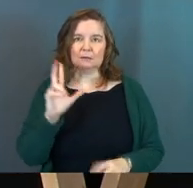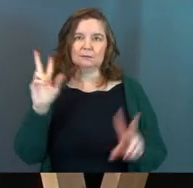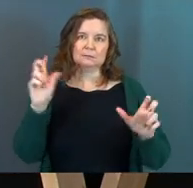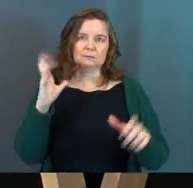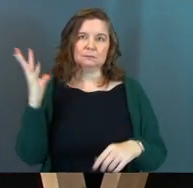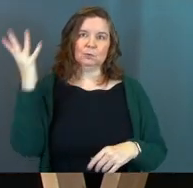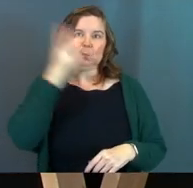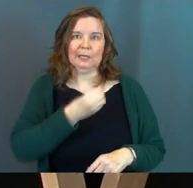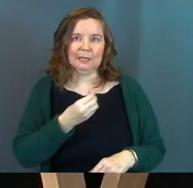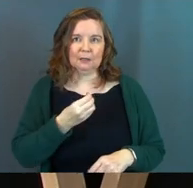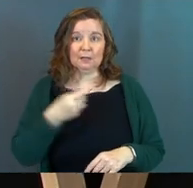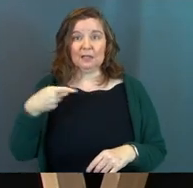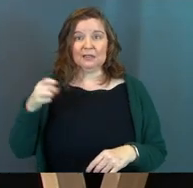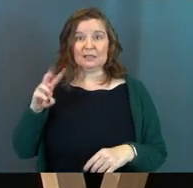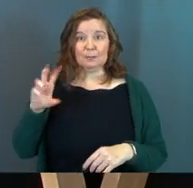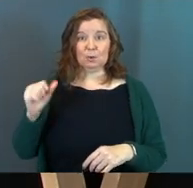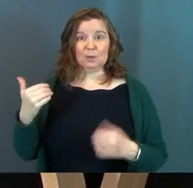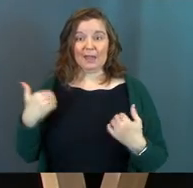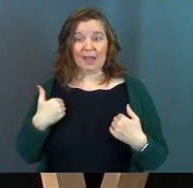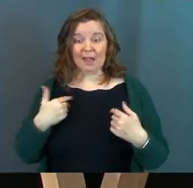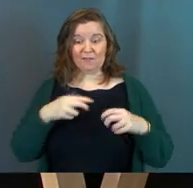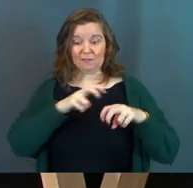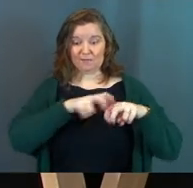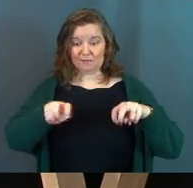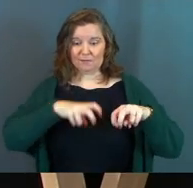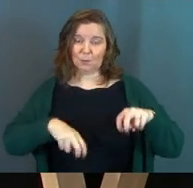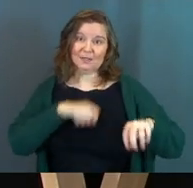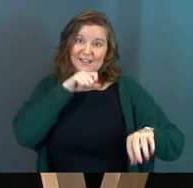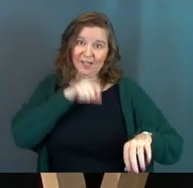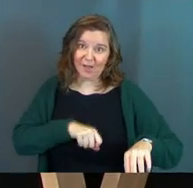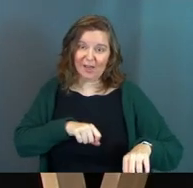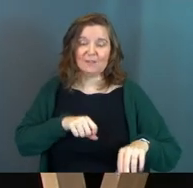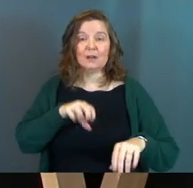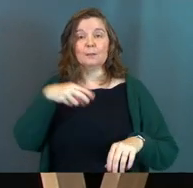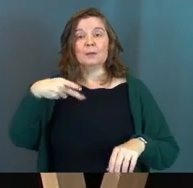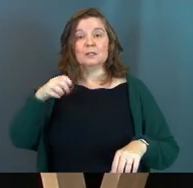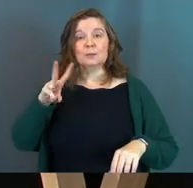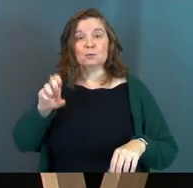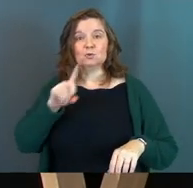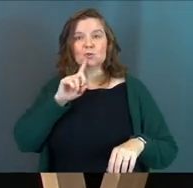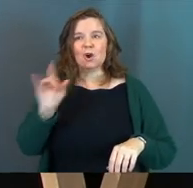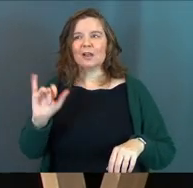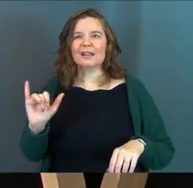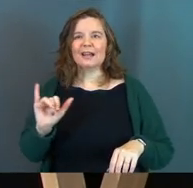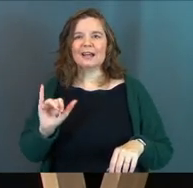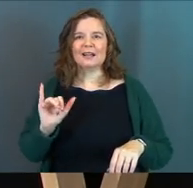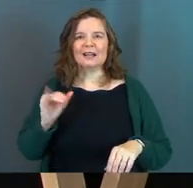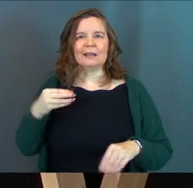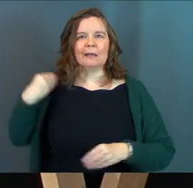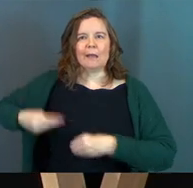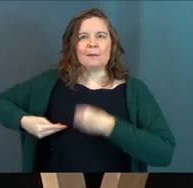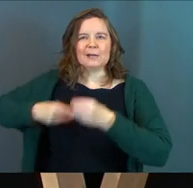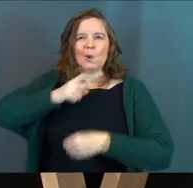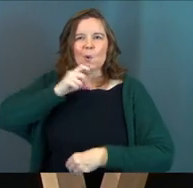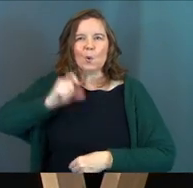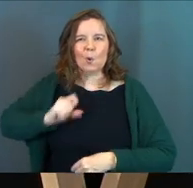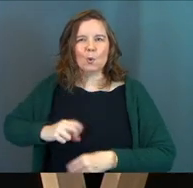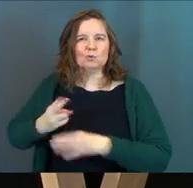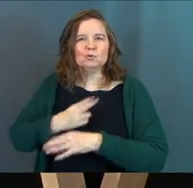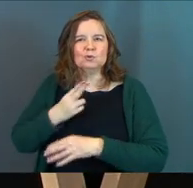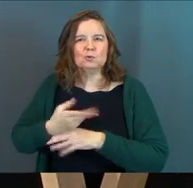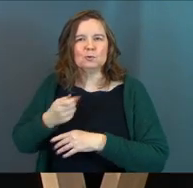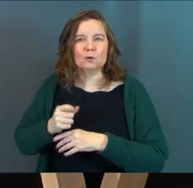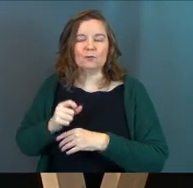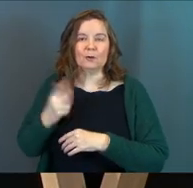that. Even the pews that they've got around their stage, which I love by the way, the pews are like, they're hand-me-down old used